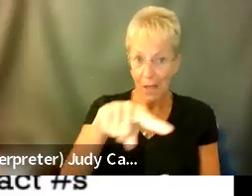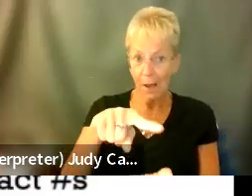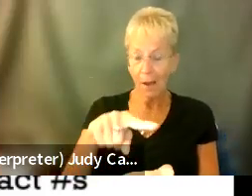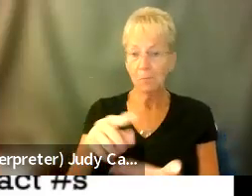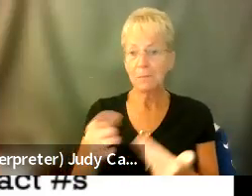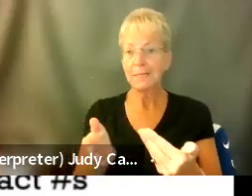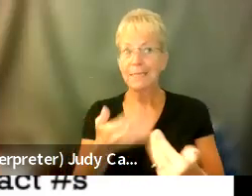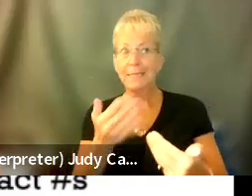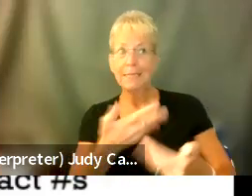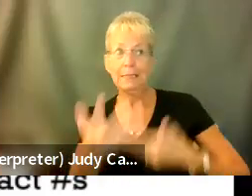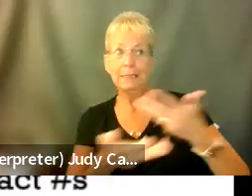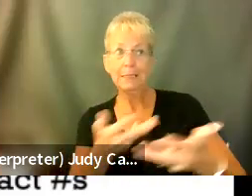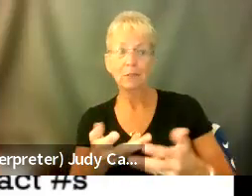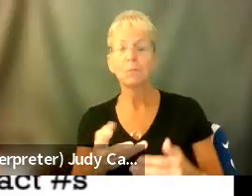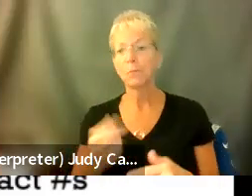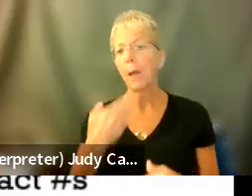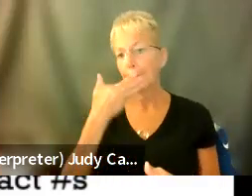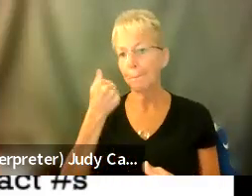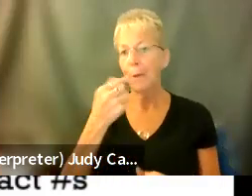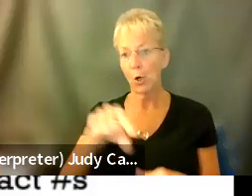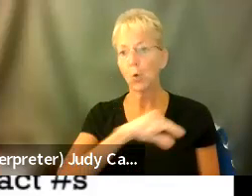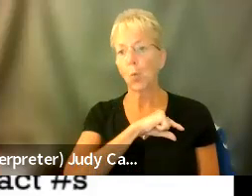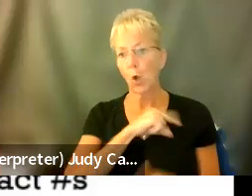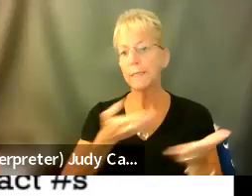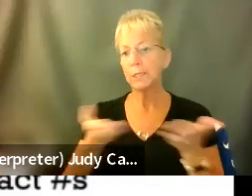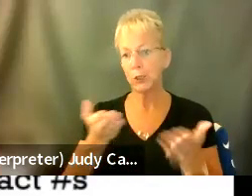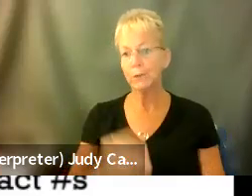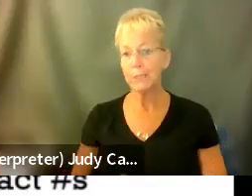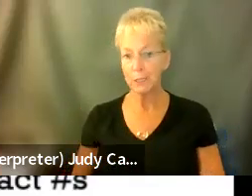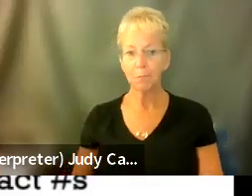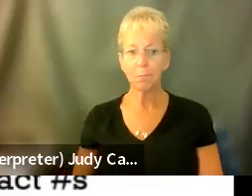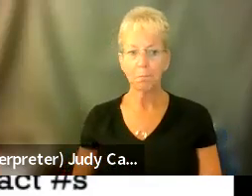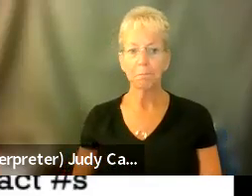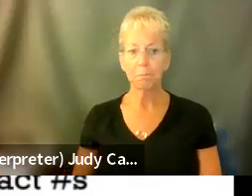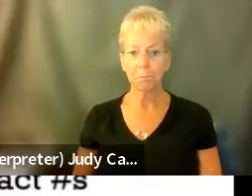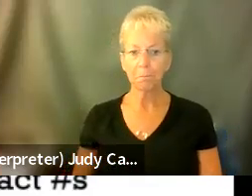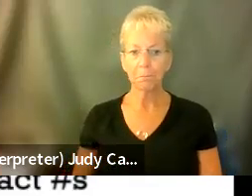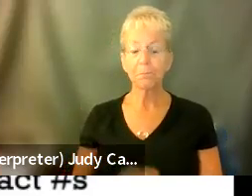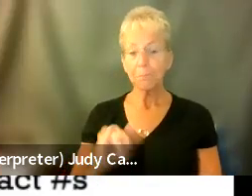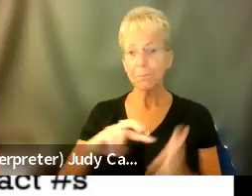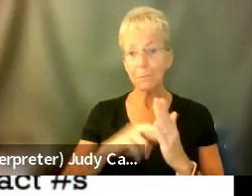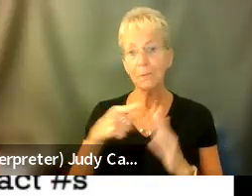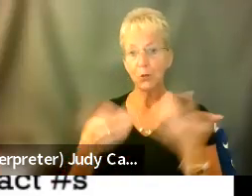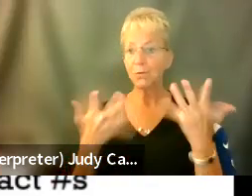that time, then you're getting better quality of care as well. And that's you advocating for yourself.